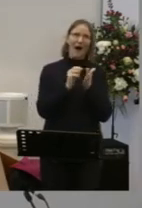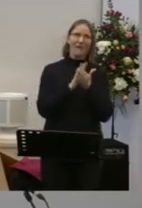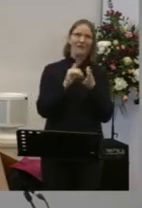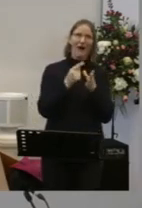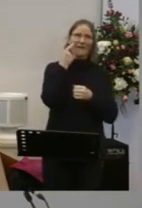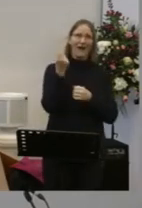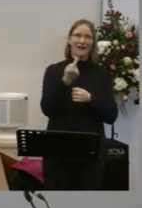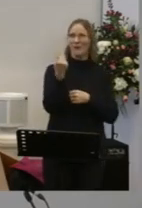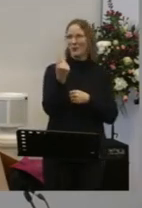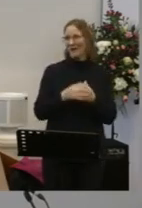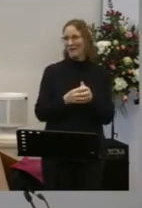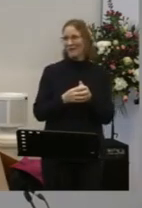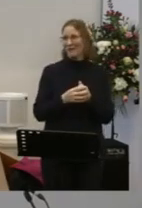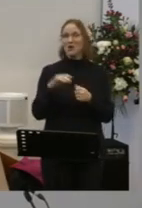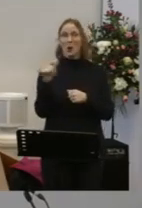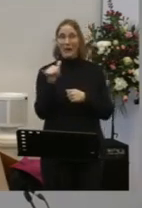You come